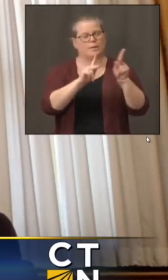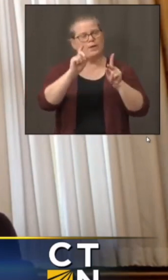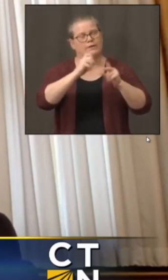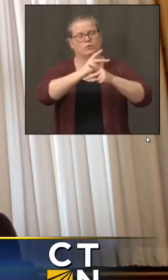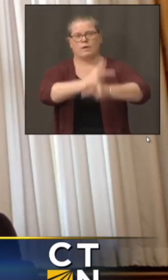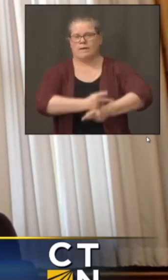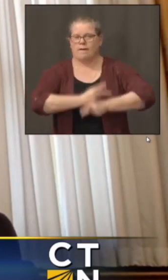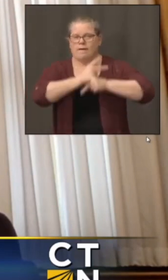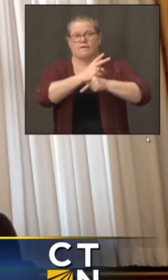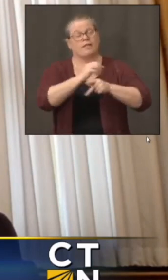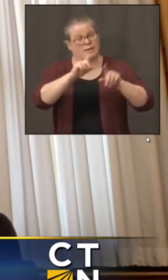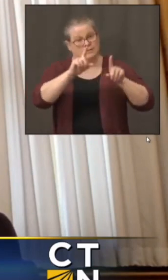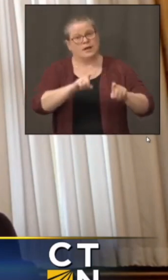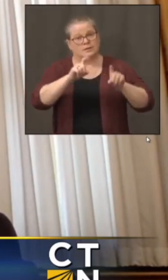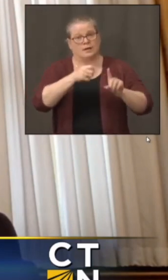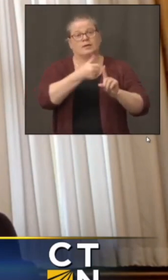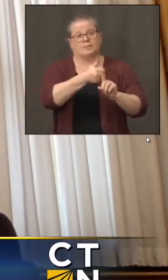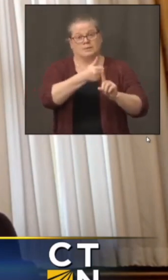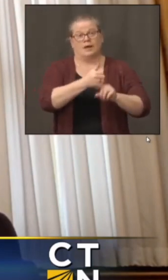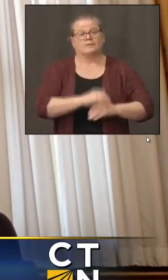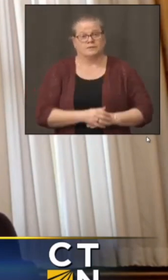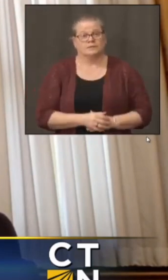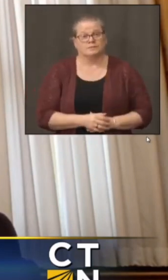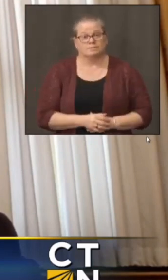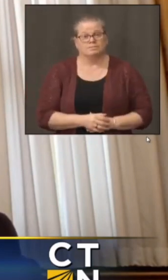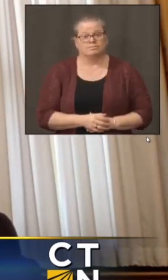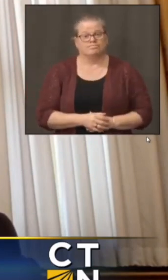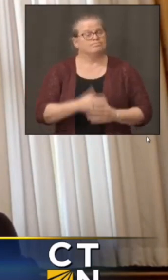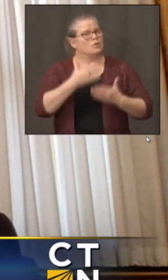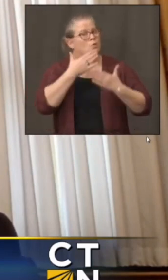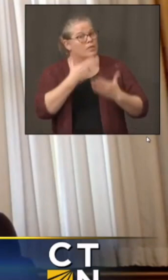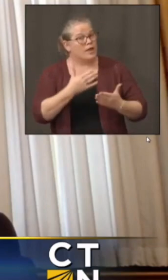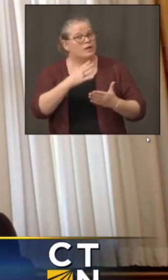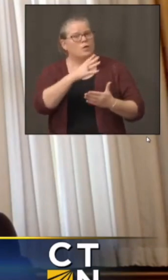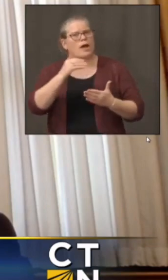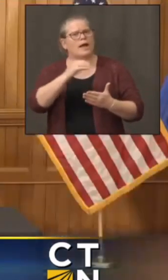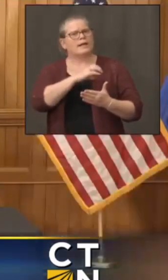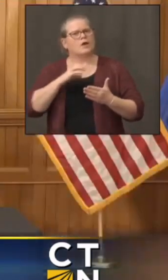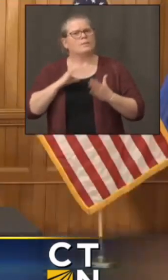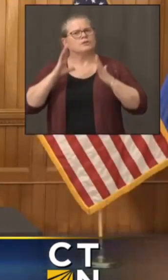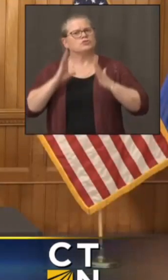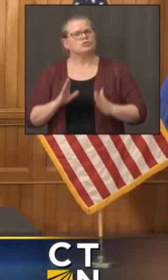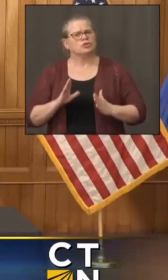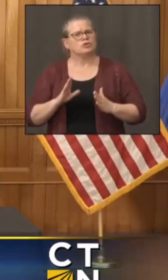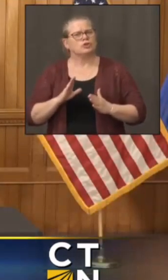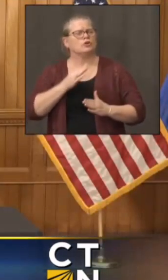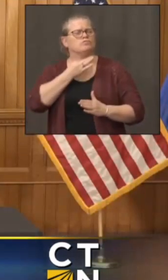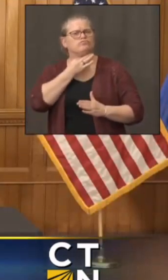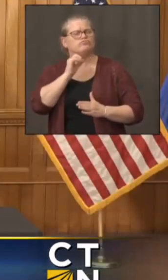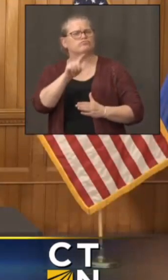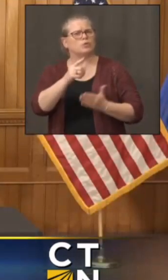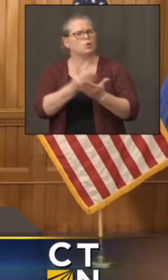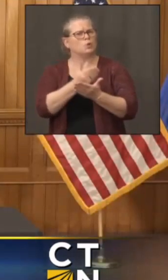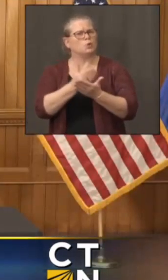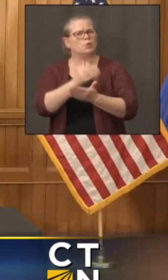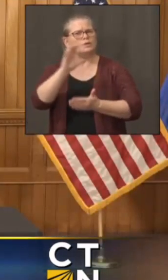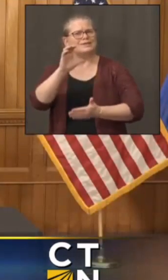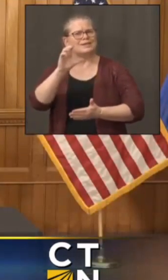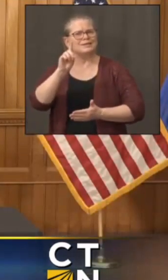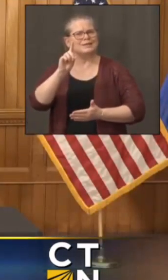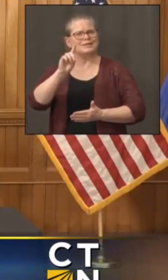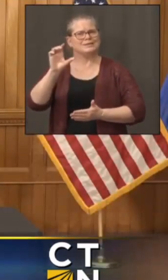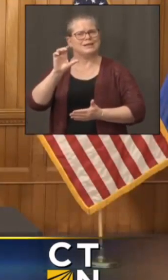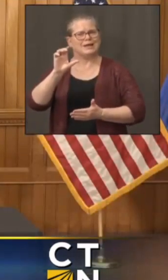Gifford was talking about. Thanks. And Commissioner, the new CDC guidelines, it